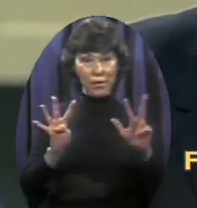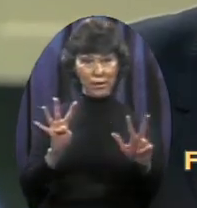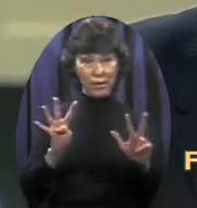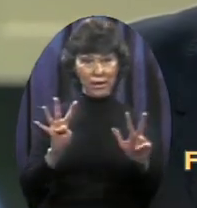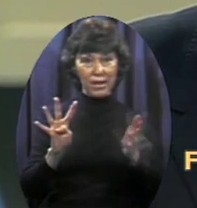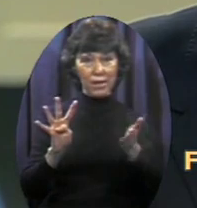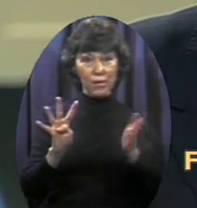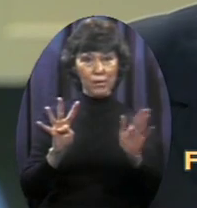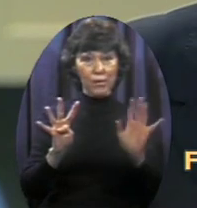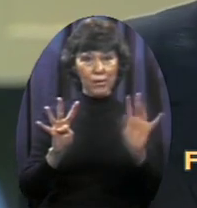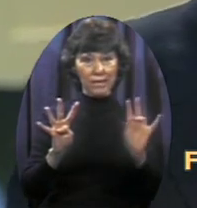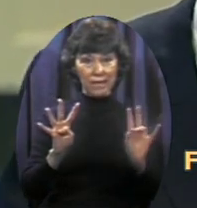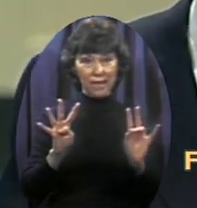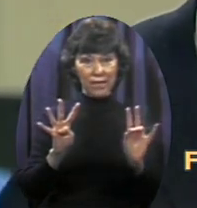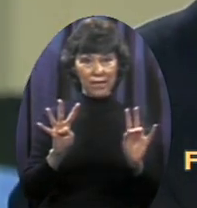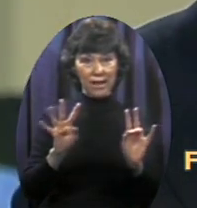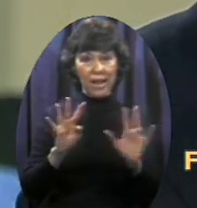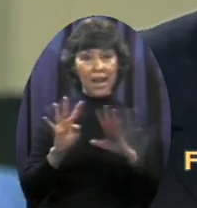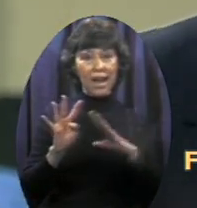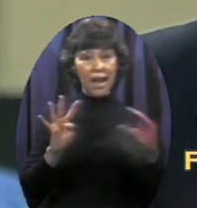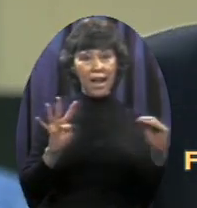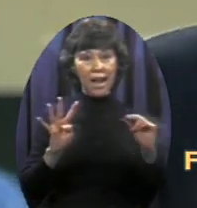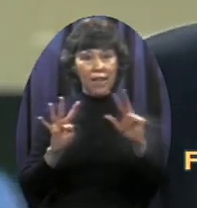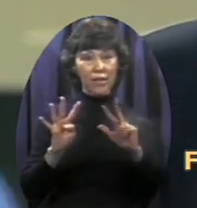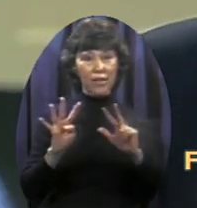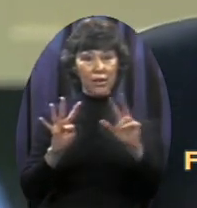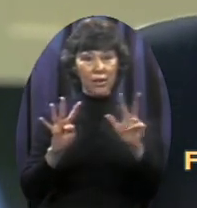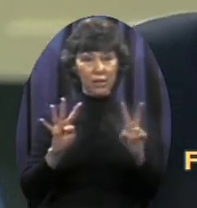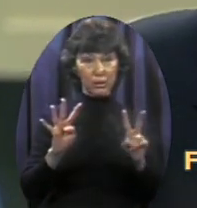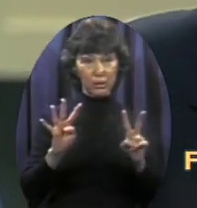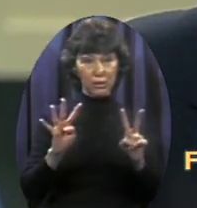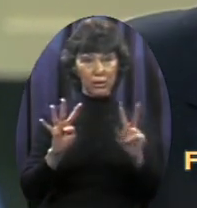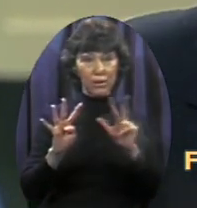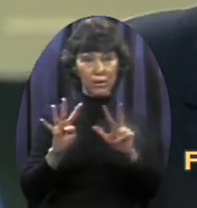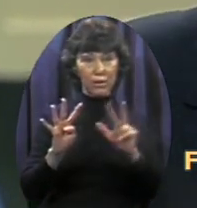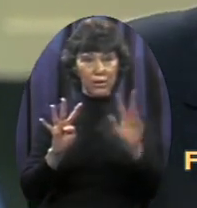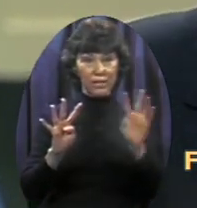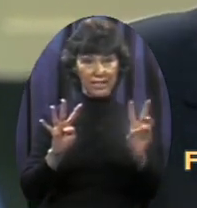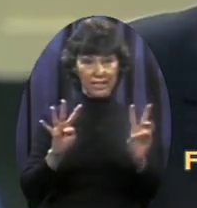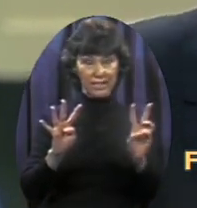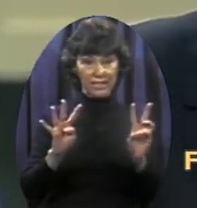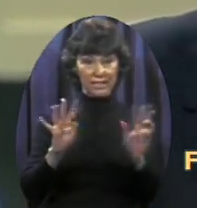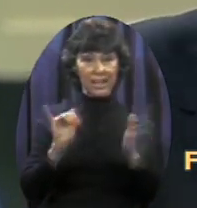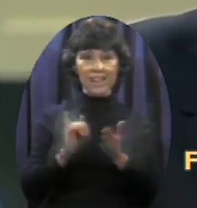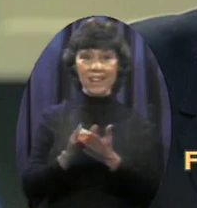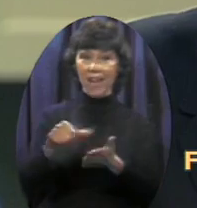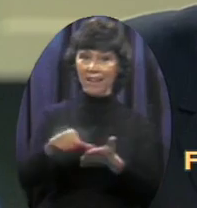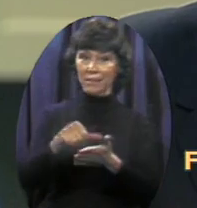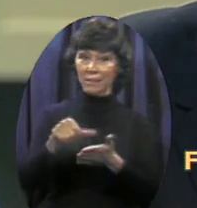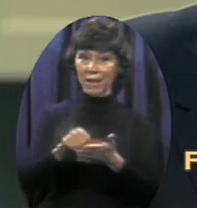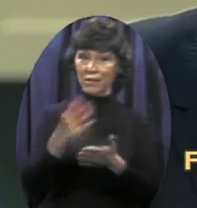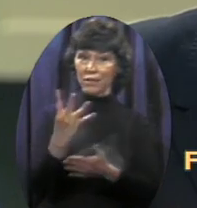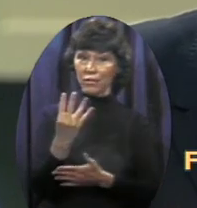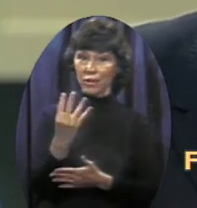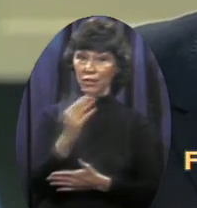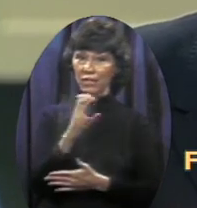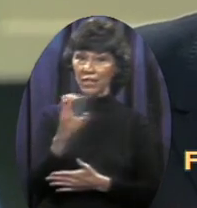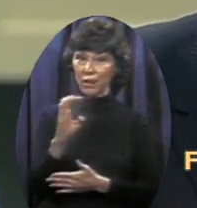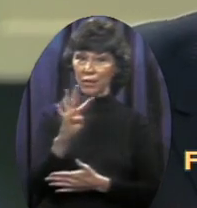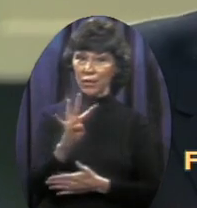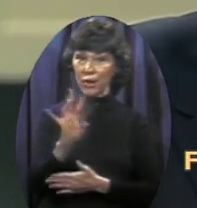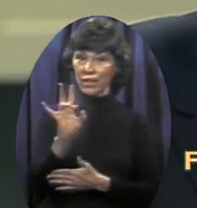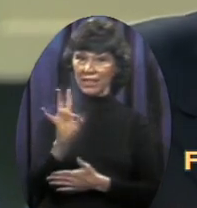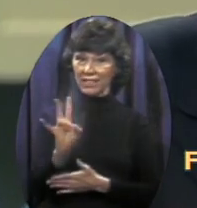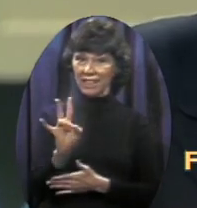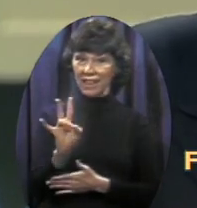7 And verses 32 through 36 That's pages 1447 and